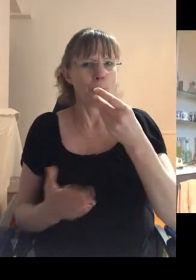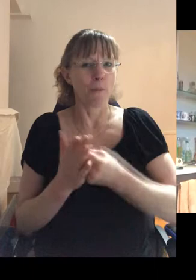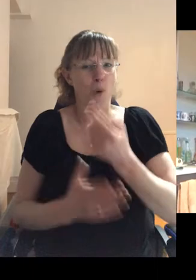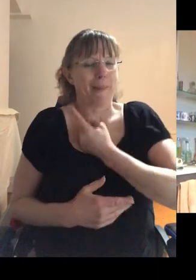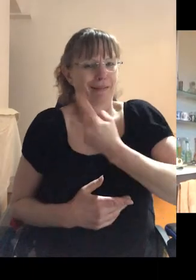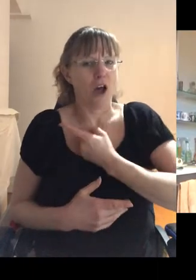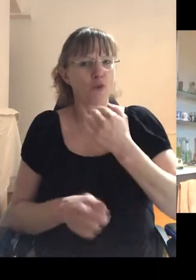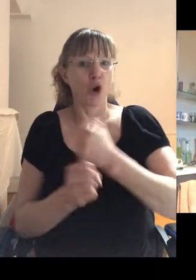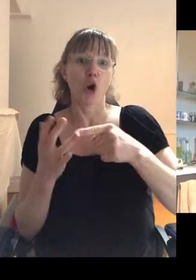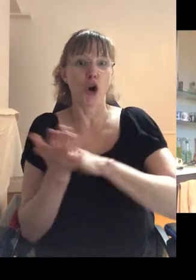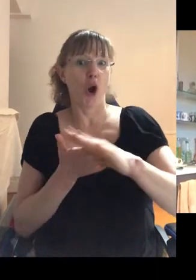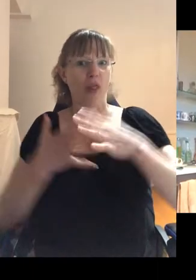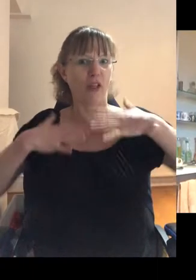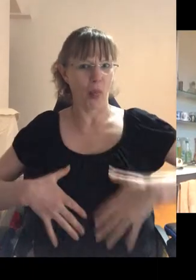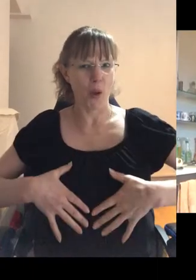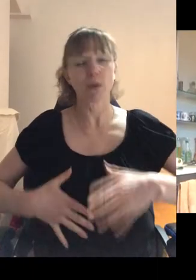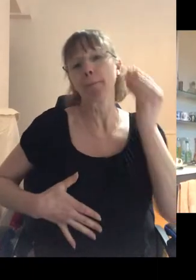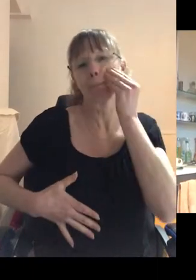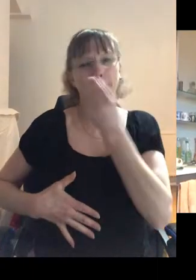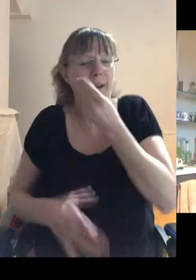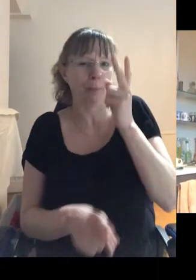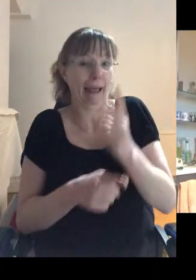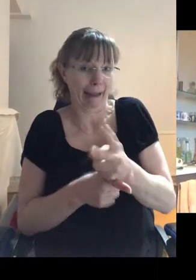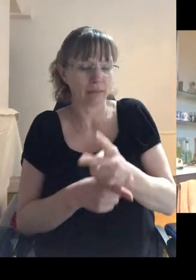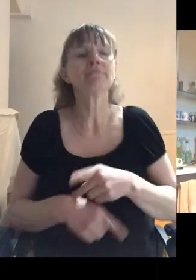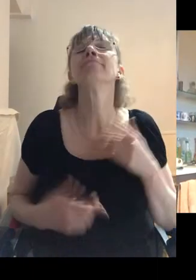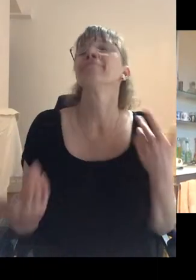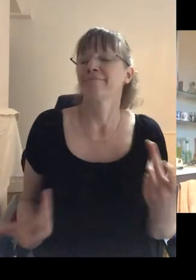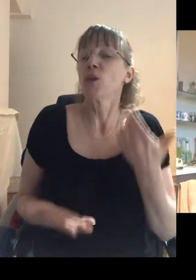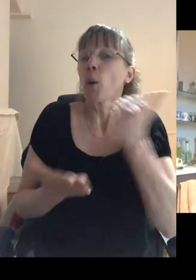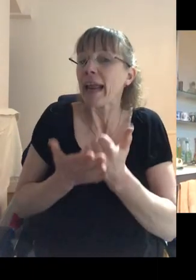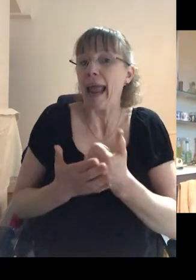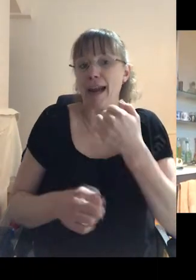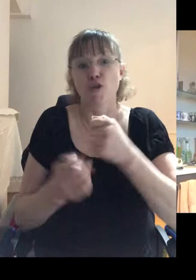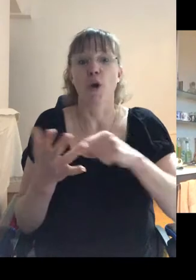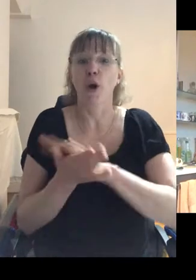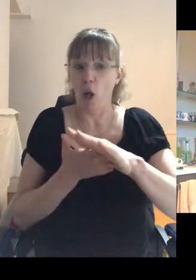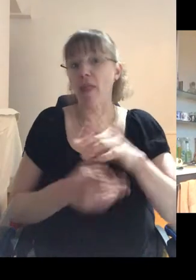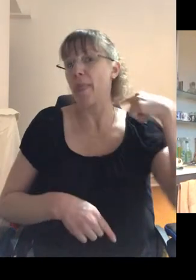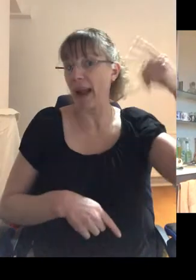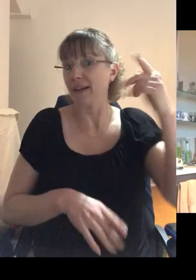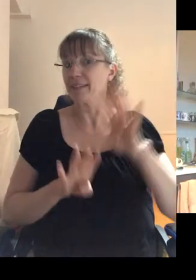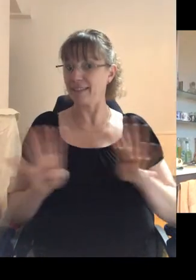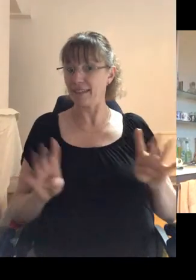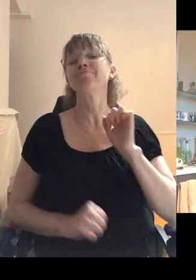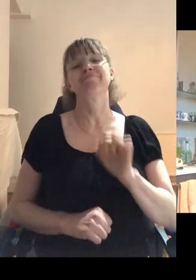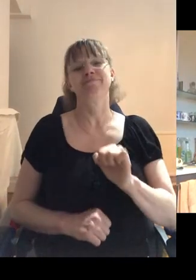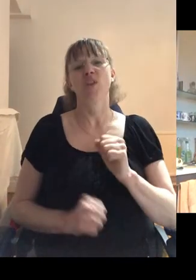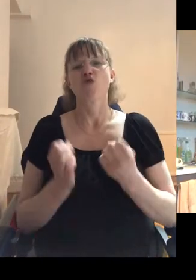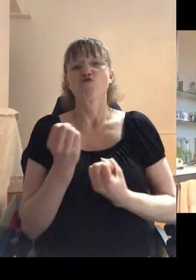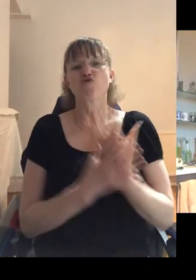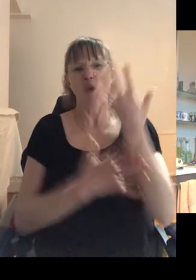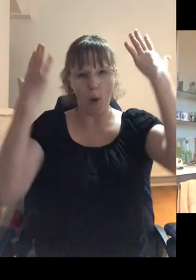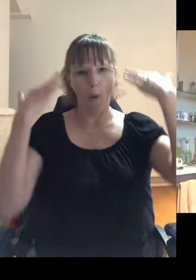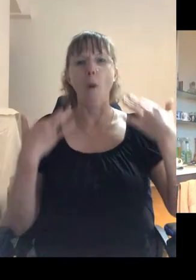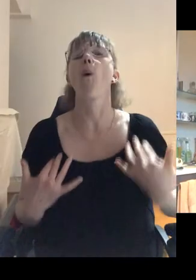makeup out again. Yeah. So you were a gay goth on the London scene? Gay goth, yes. I grew the hair back and ended up with the full